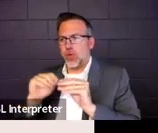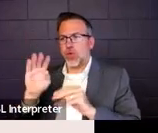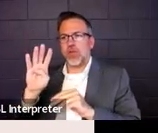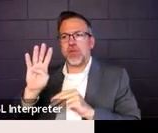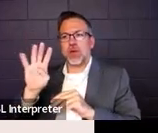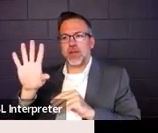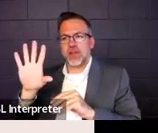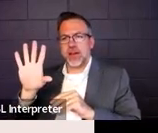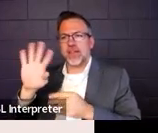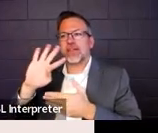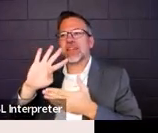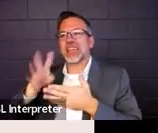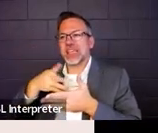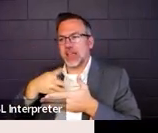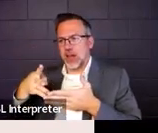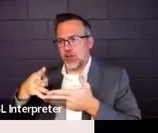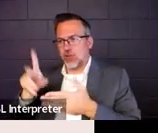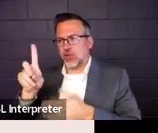yes, um,